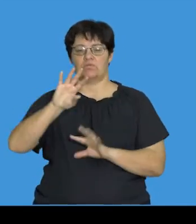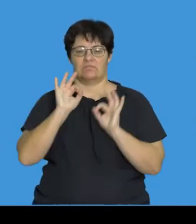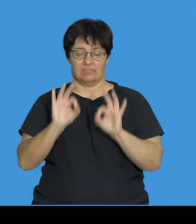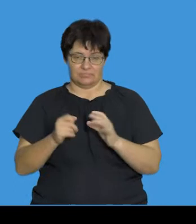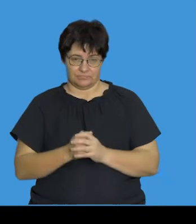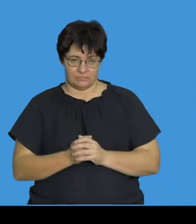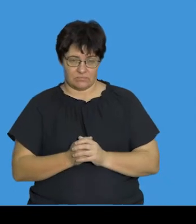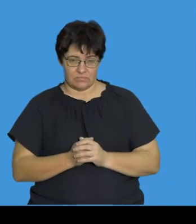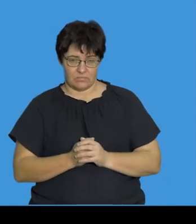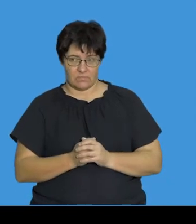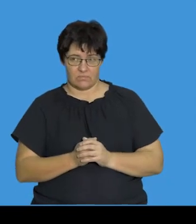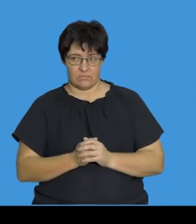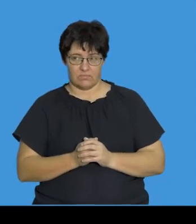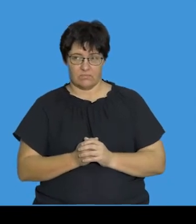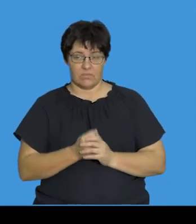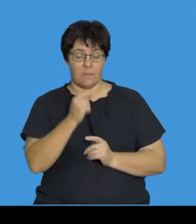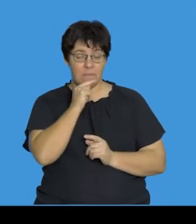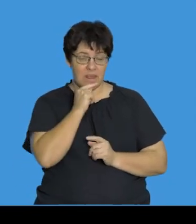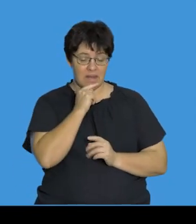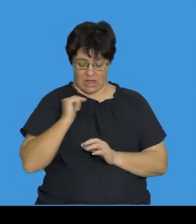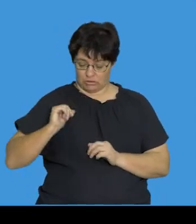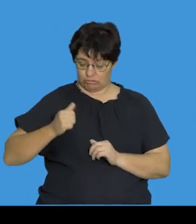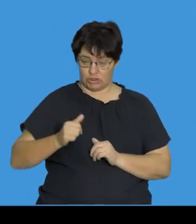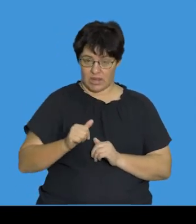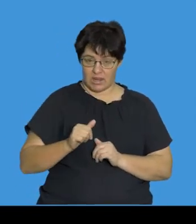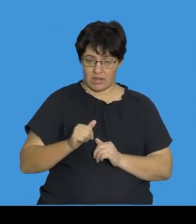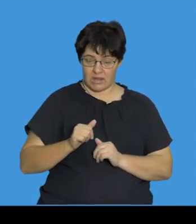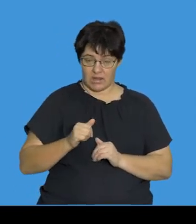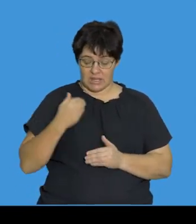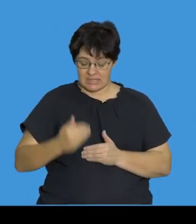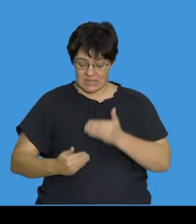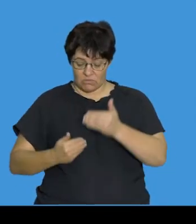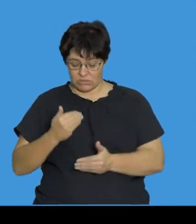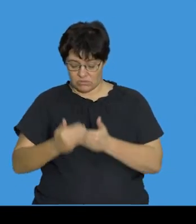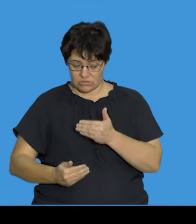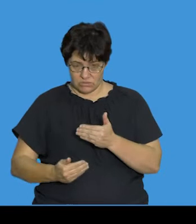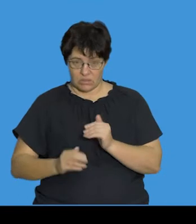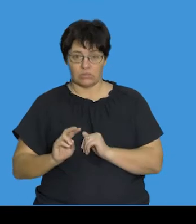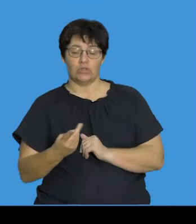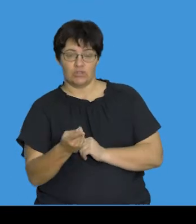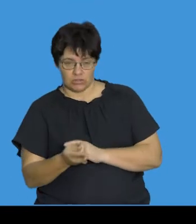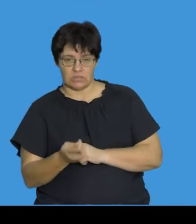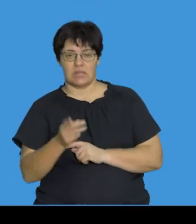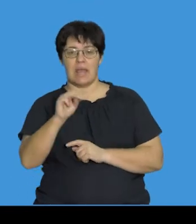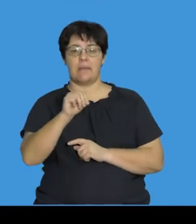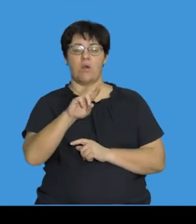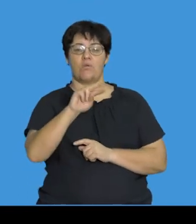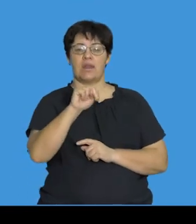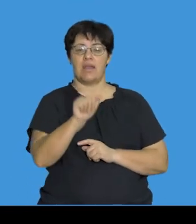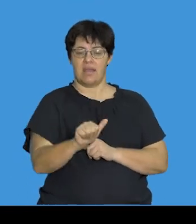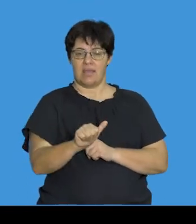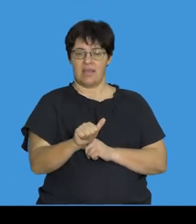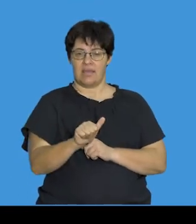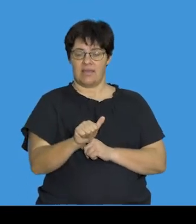when there is a change in the gene sequence, we often end up with an mRNA that